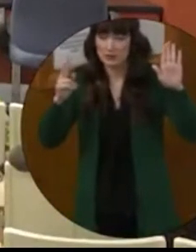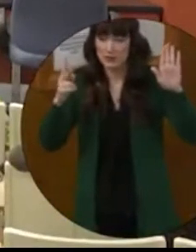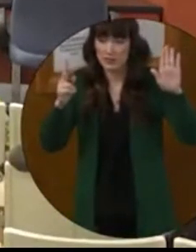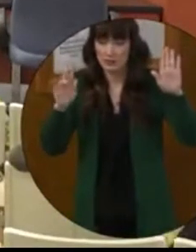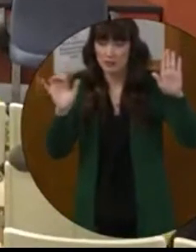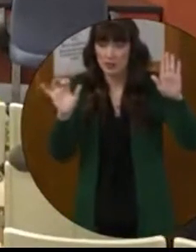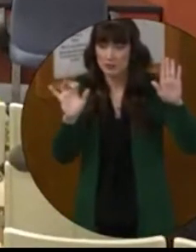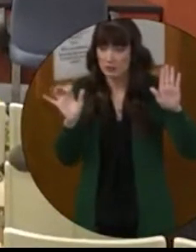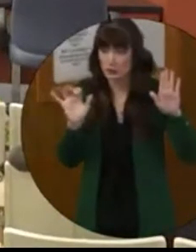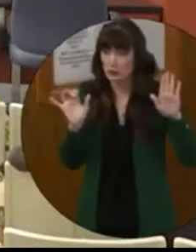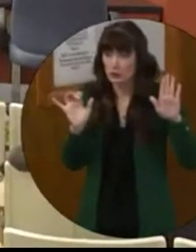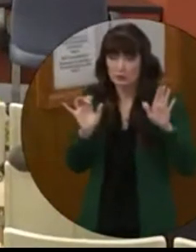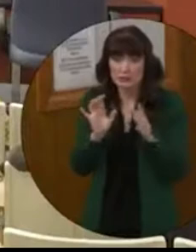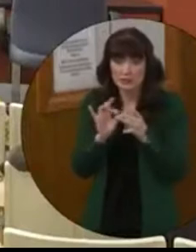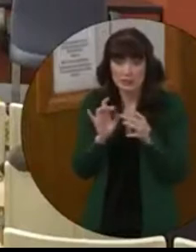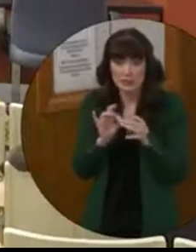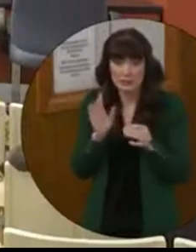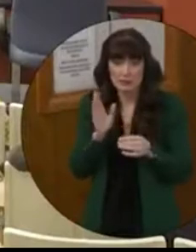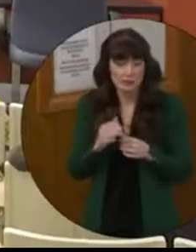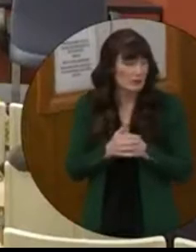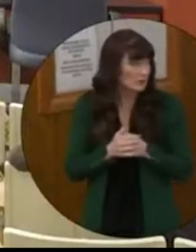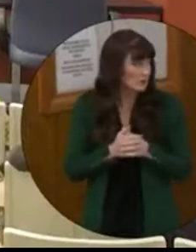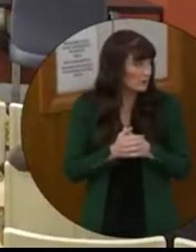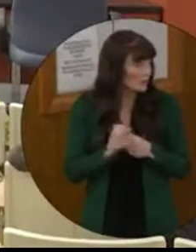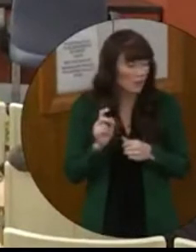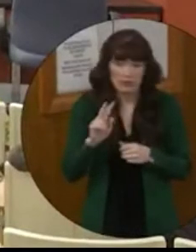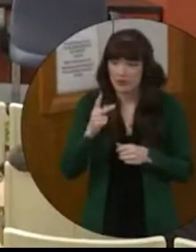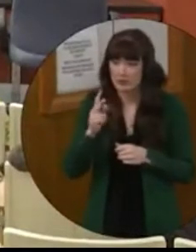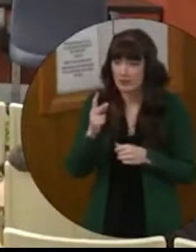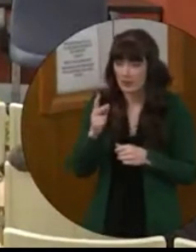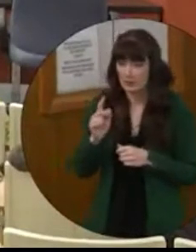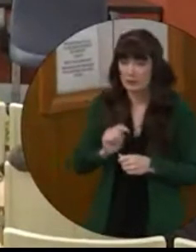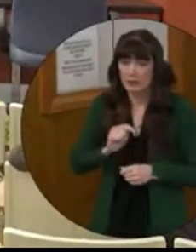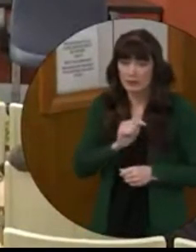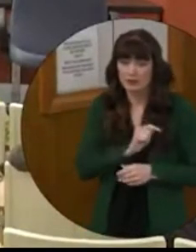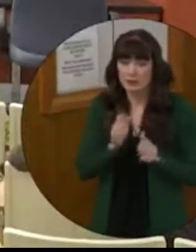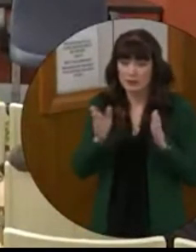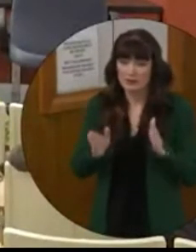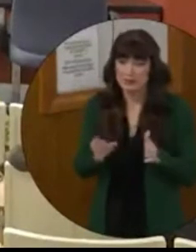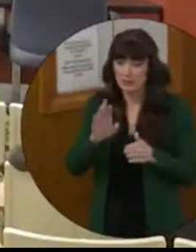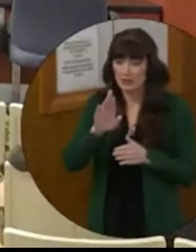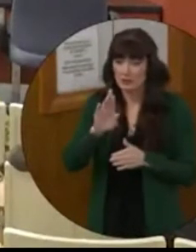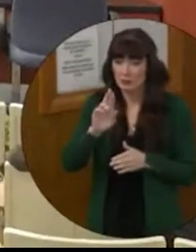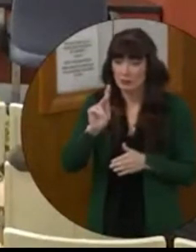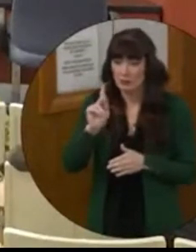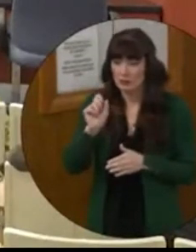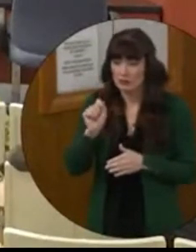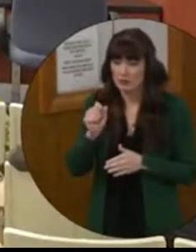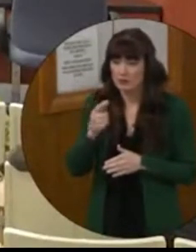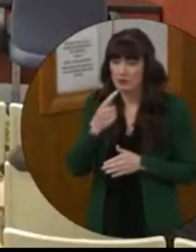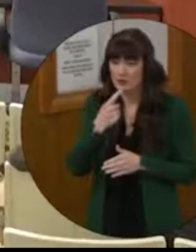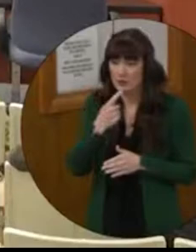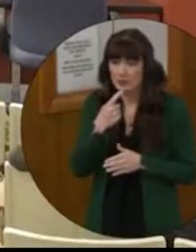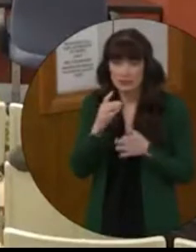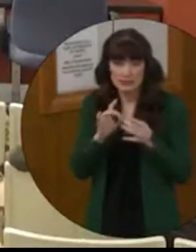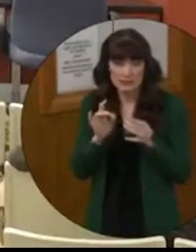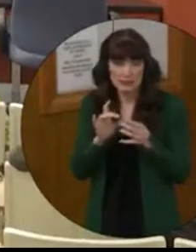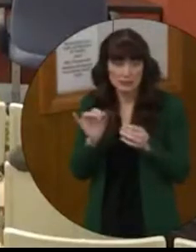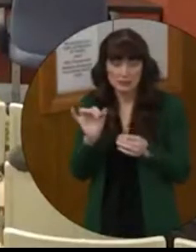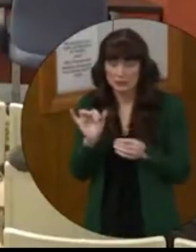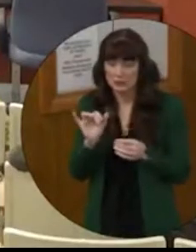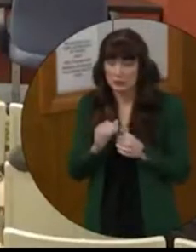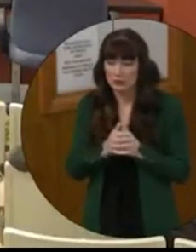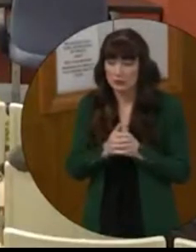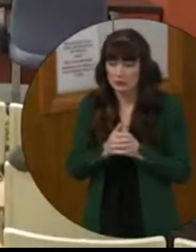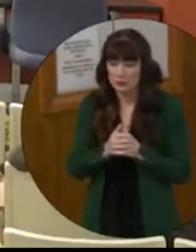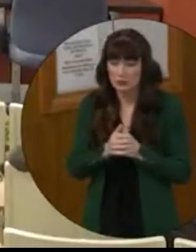a statement. All right. We have a second by Trustee Brooks, and she would like to make a statement, and if we can